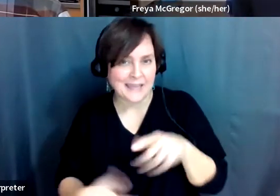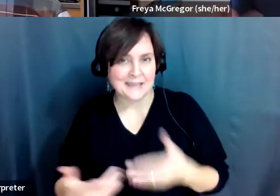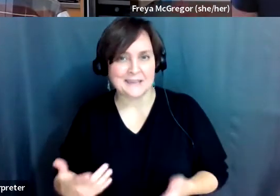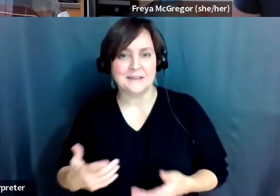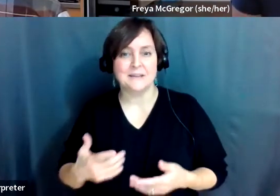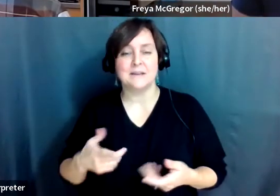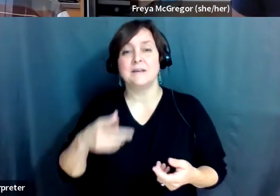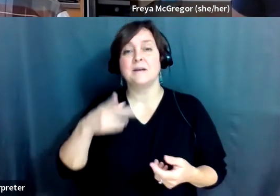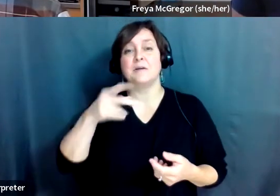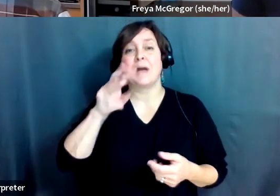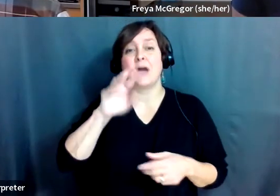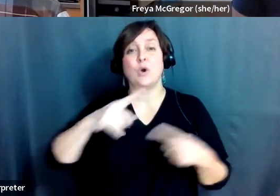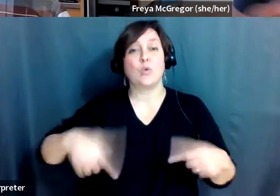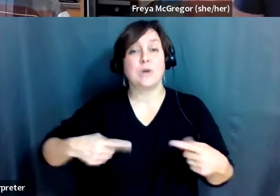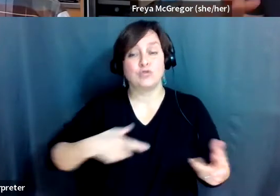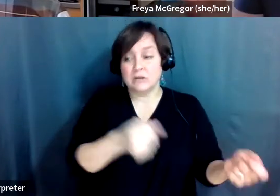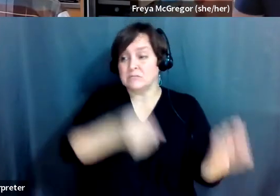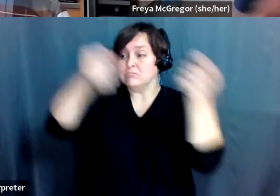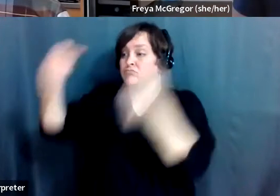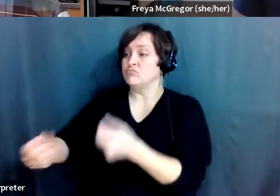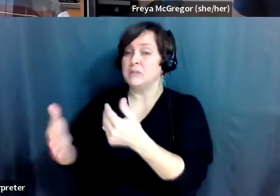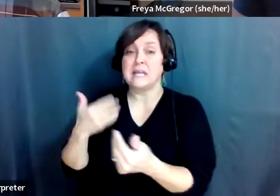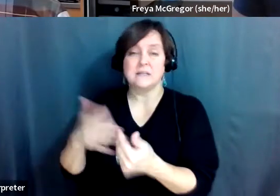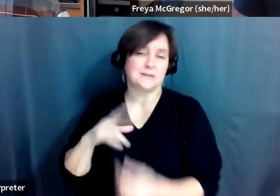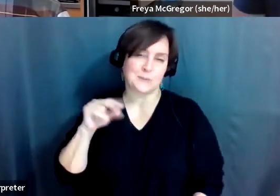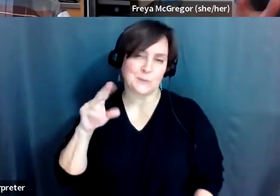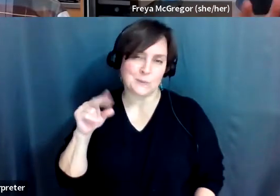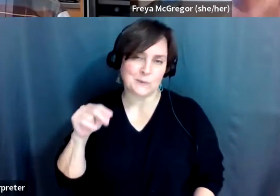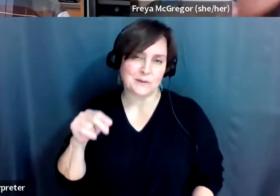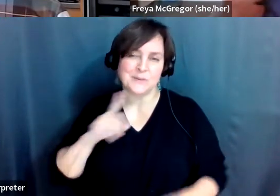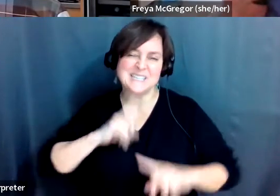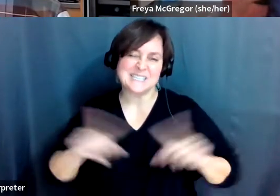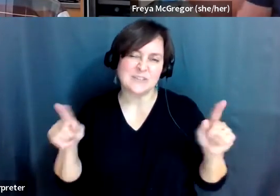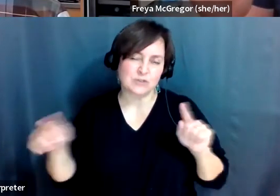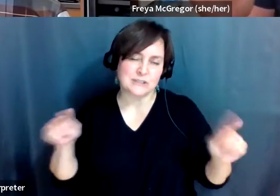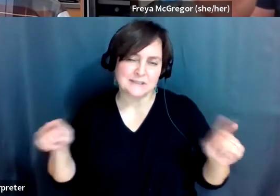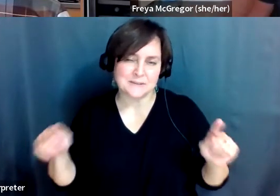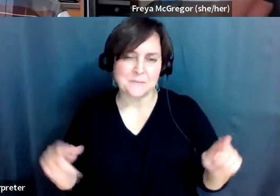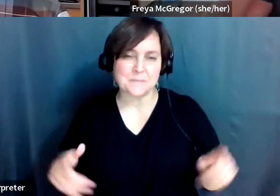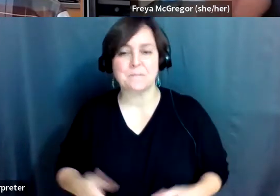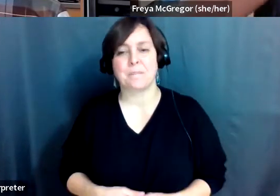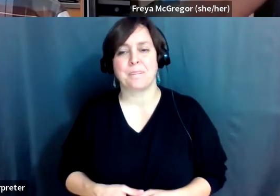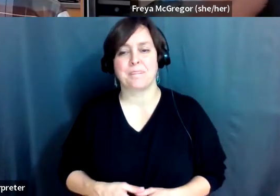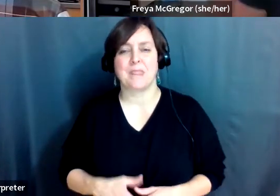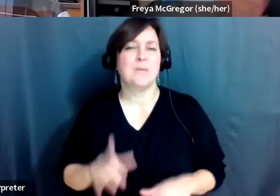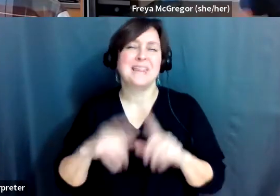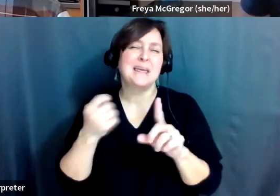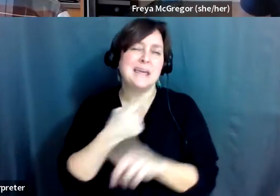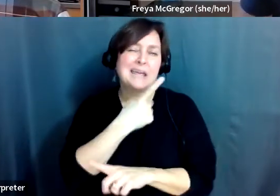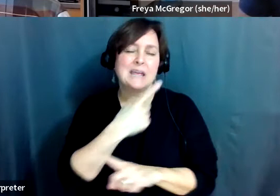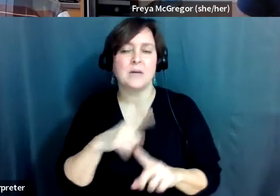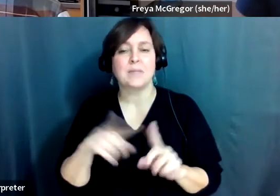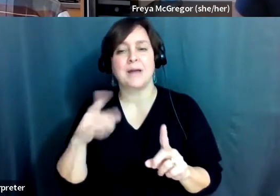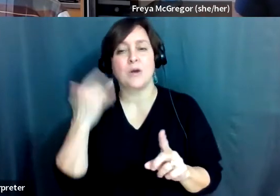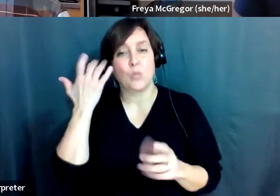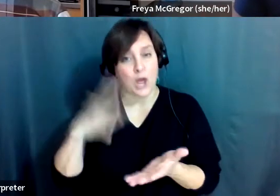wheelchair. Like someone can't just lift that up. So, there's all these different things between the two. Anyhow, that's slightly off topic, although not really. If